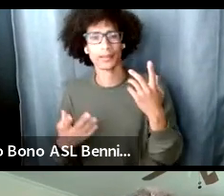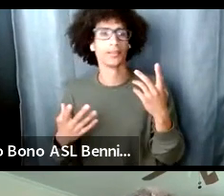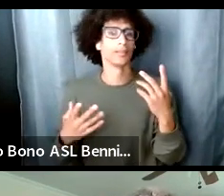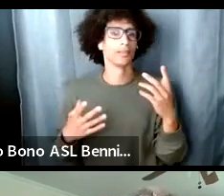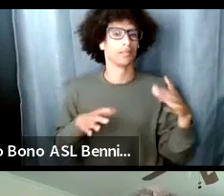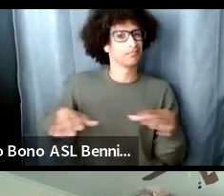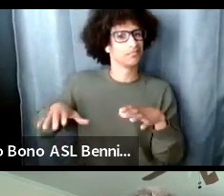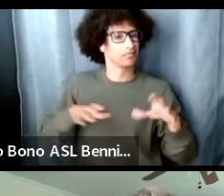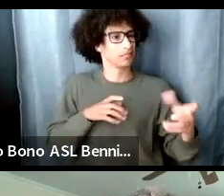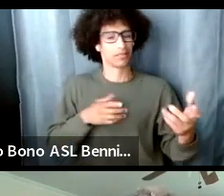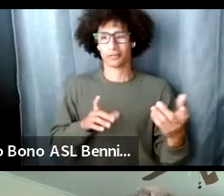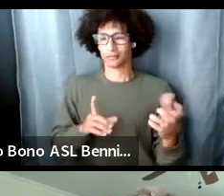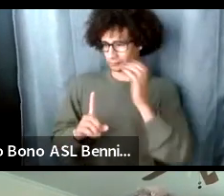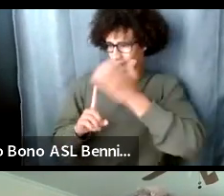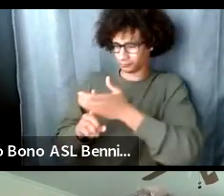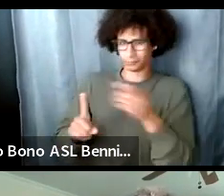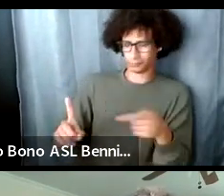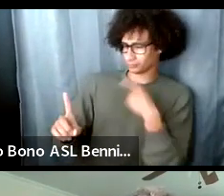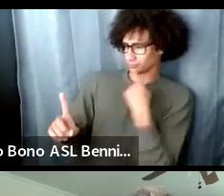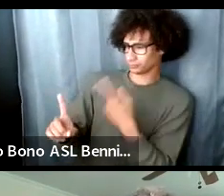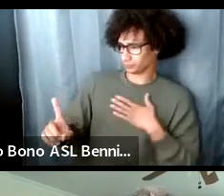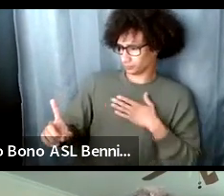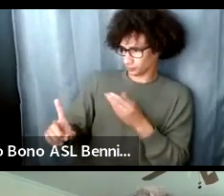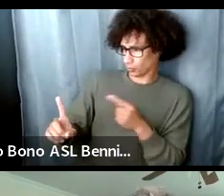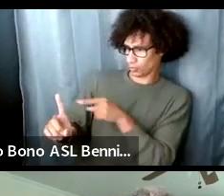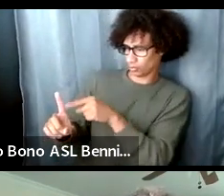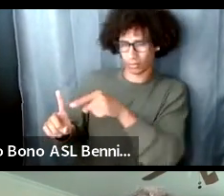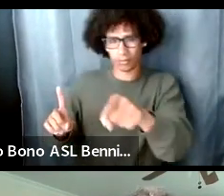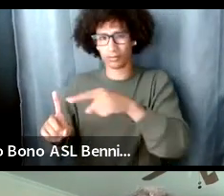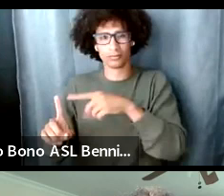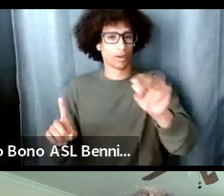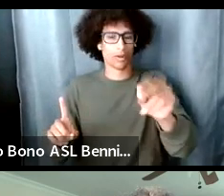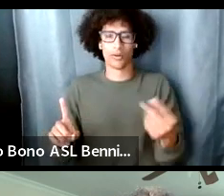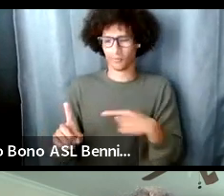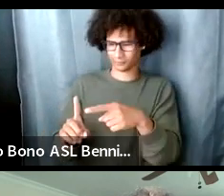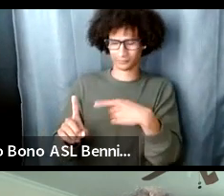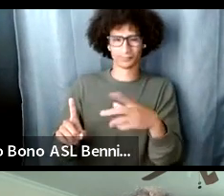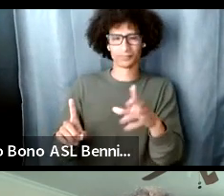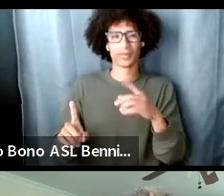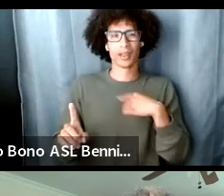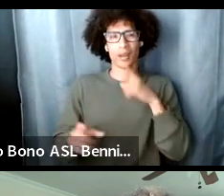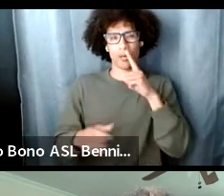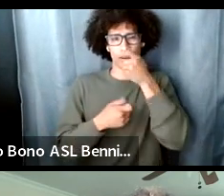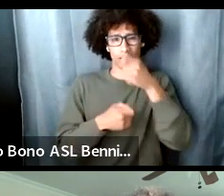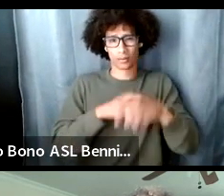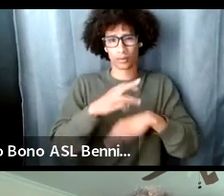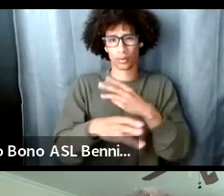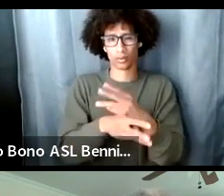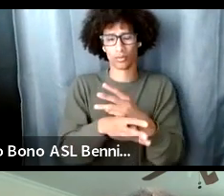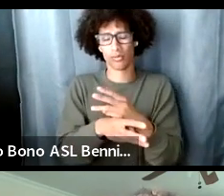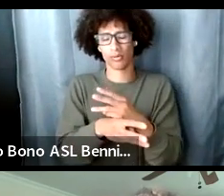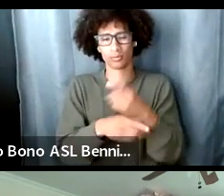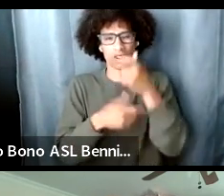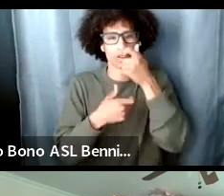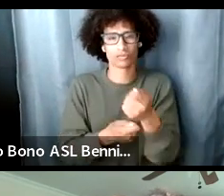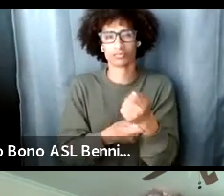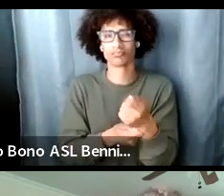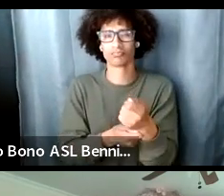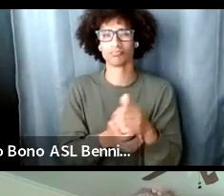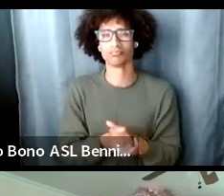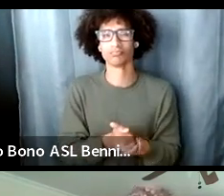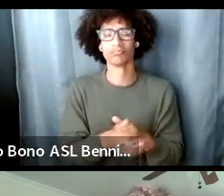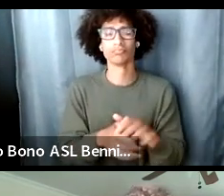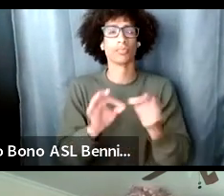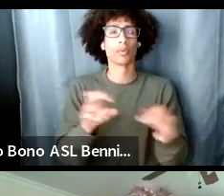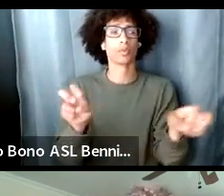i think it's it's interesting the world that we're living in now of like who is then telling this particular story but